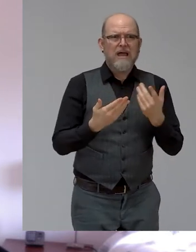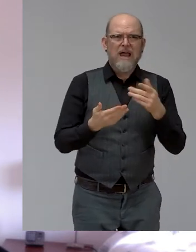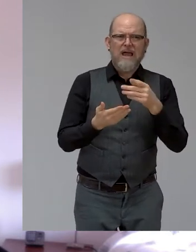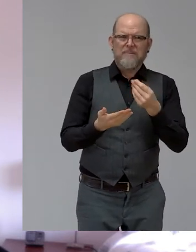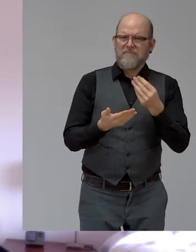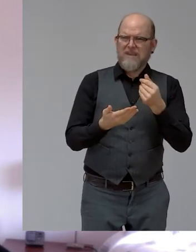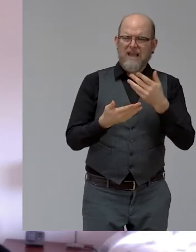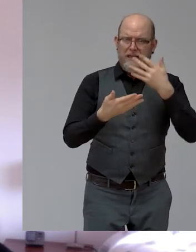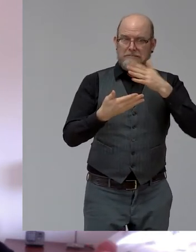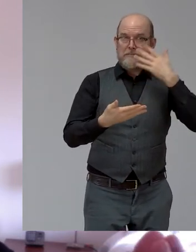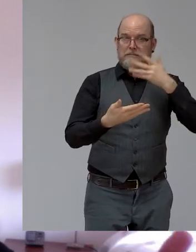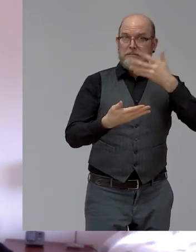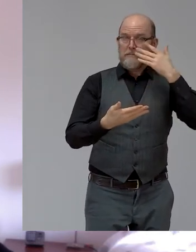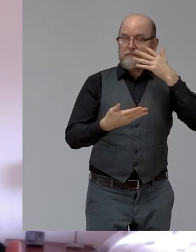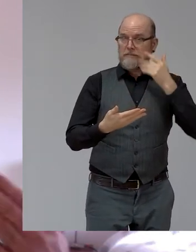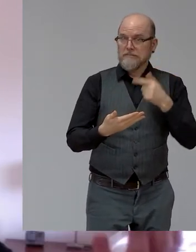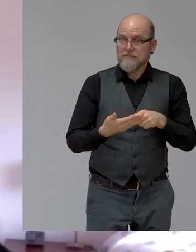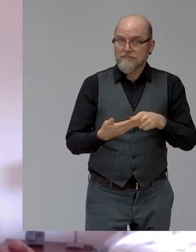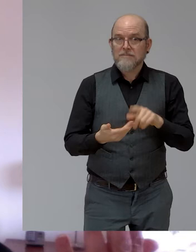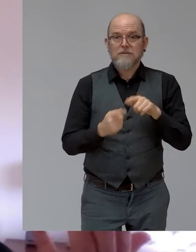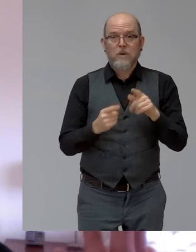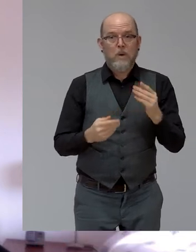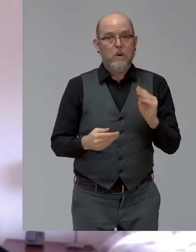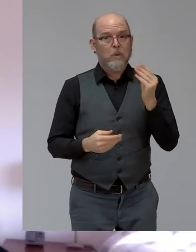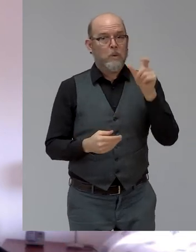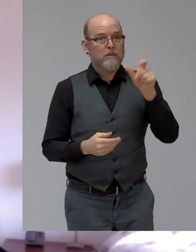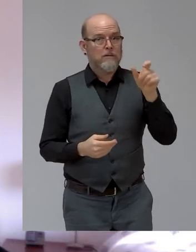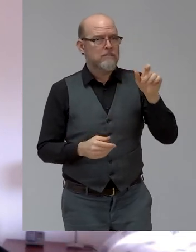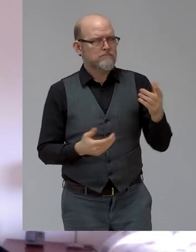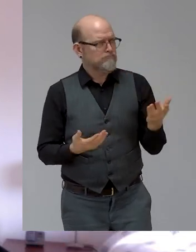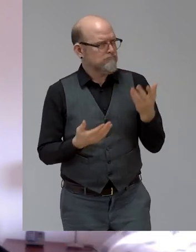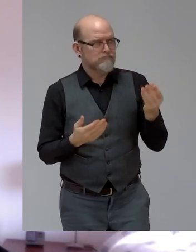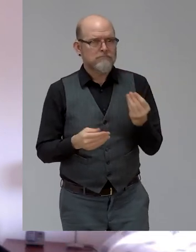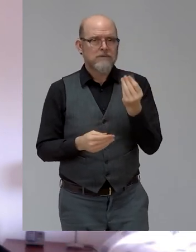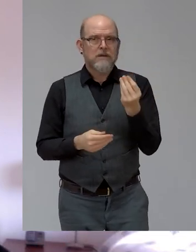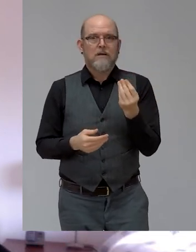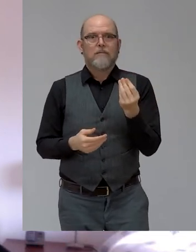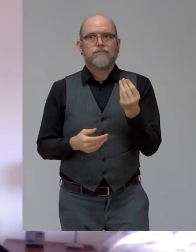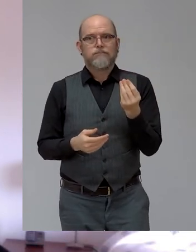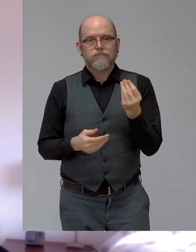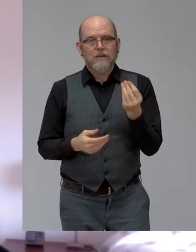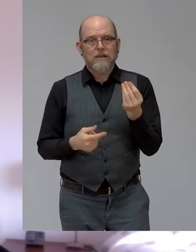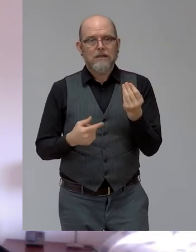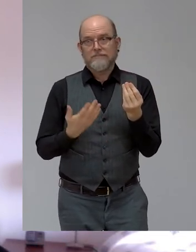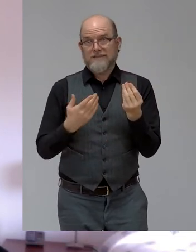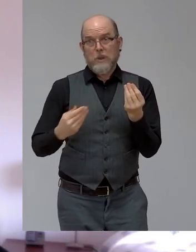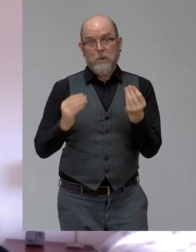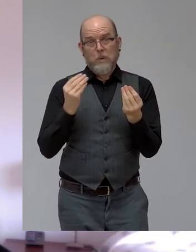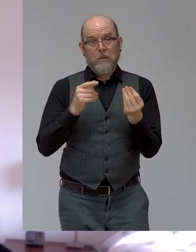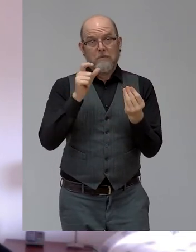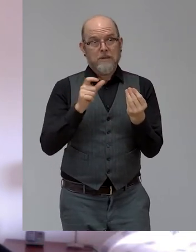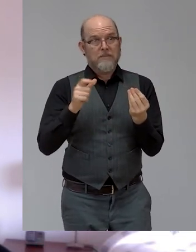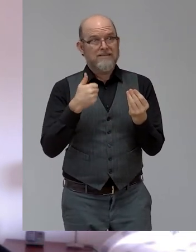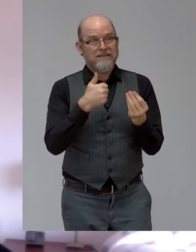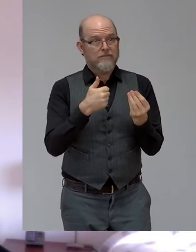young person in one of our branches, you know, which is in an area which they are, you know, lots of elderly kind of people, realized this is a problem and came and